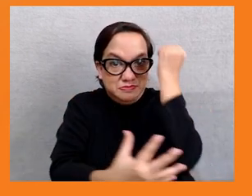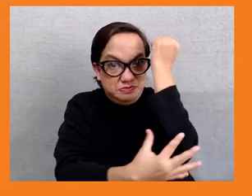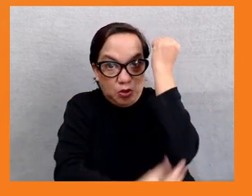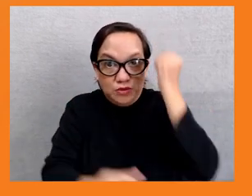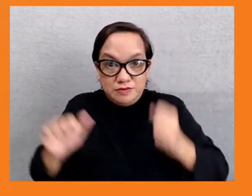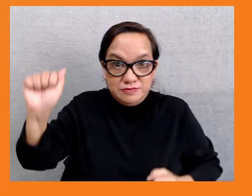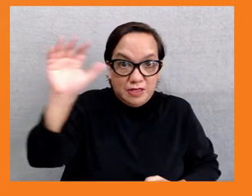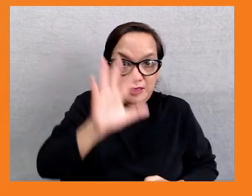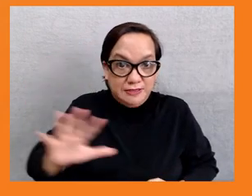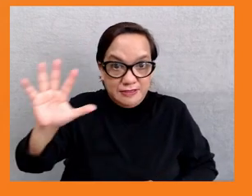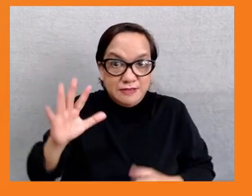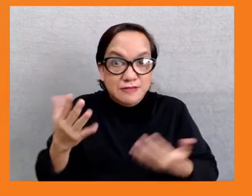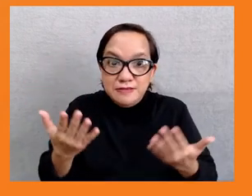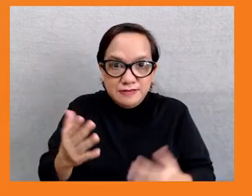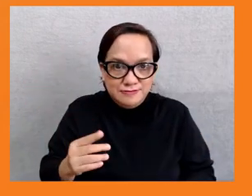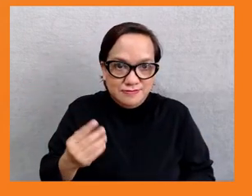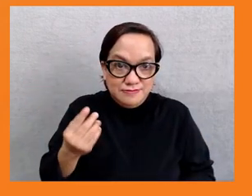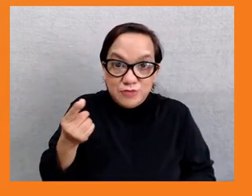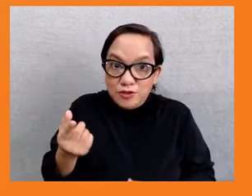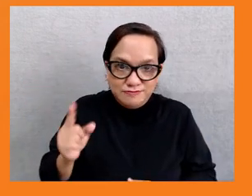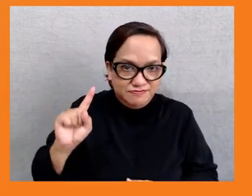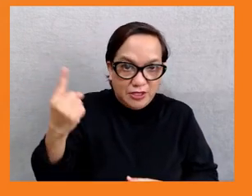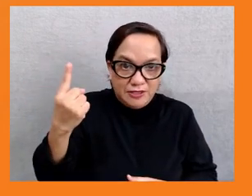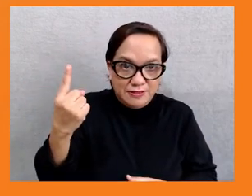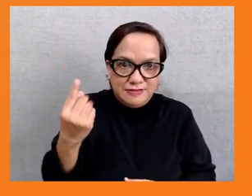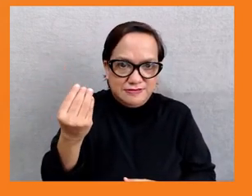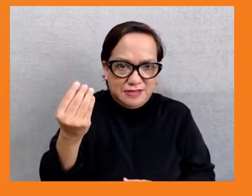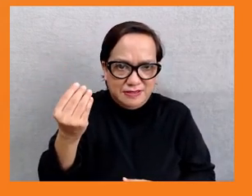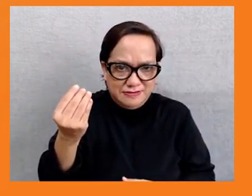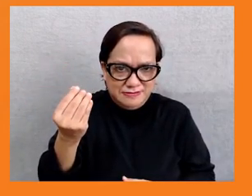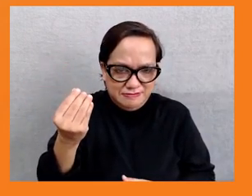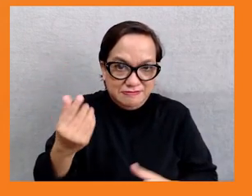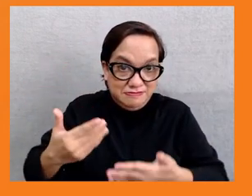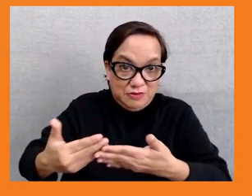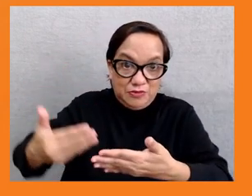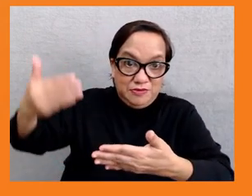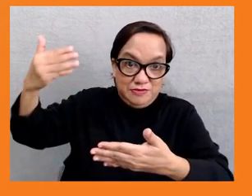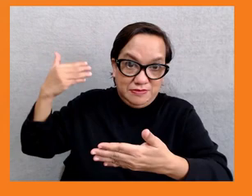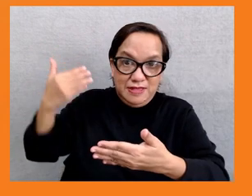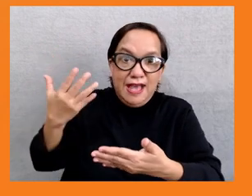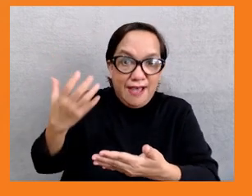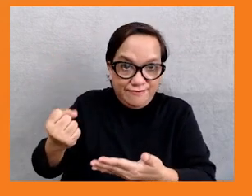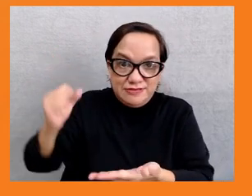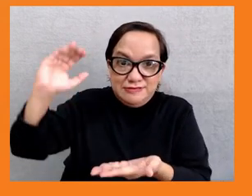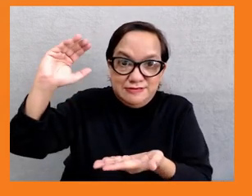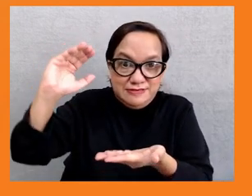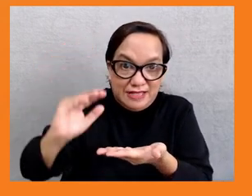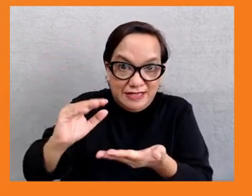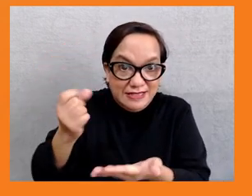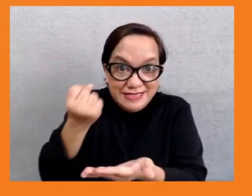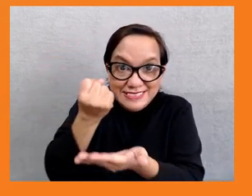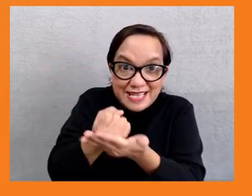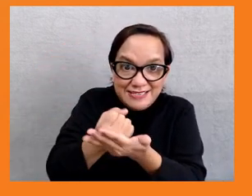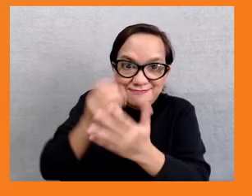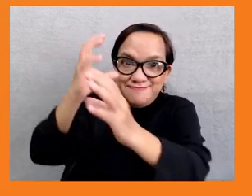there's been impressive growth and poverty reduction in much of Asia. But income inequality is nevertheless high enough to be undermining growth